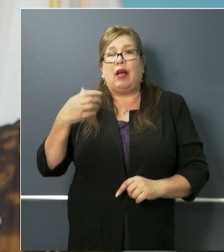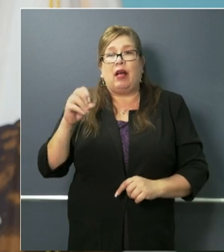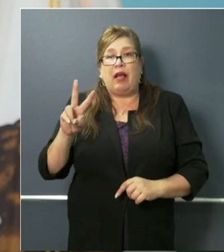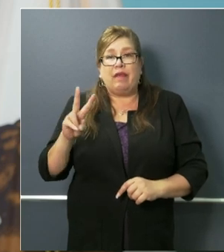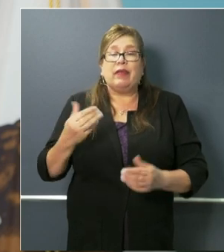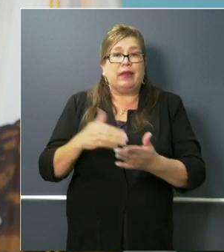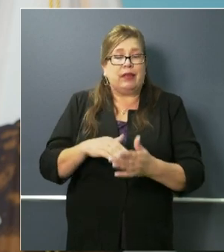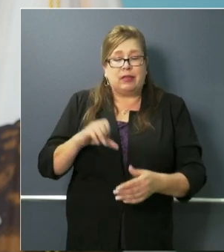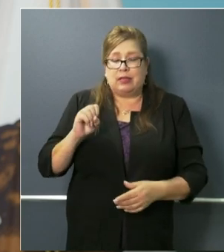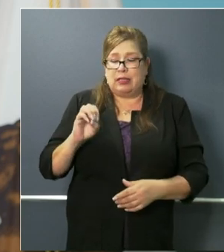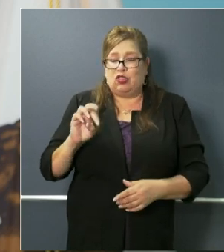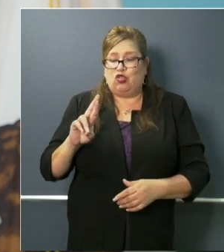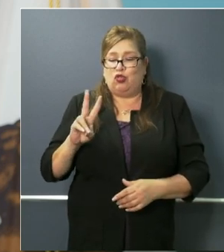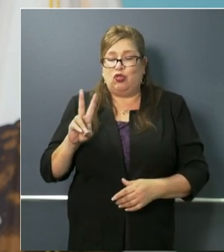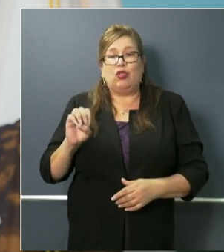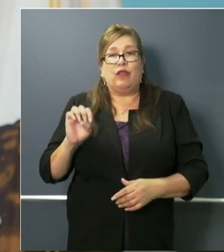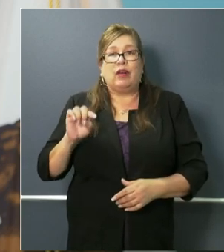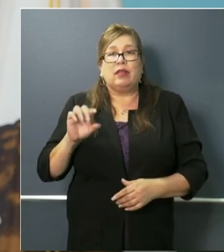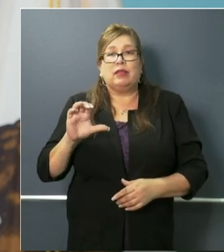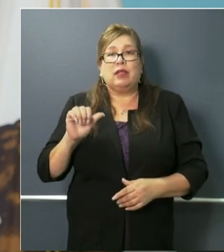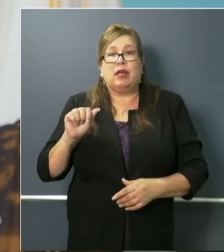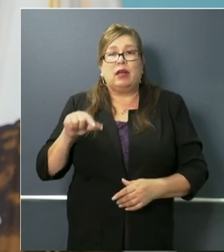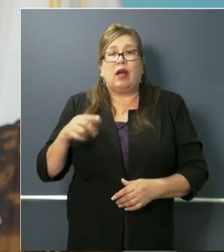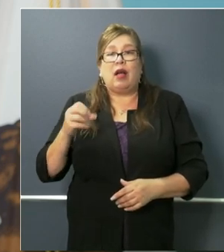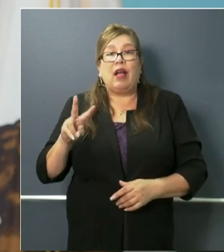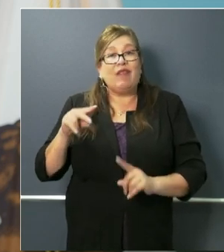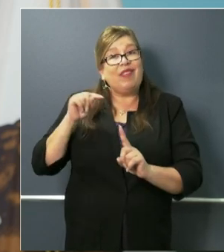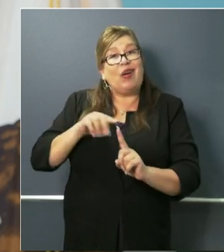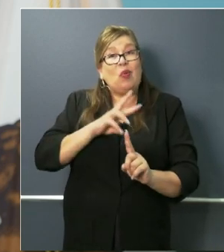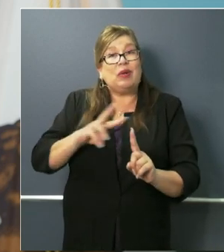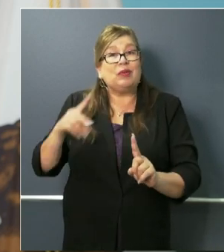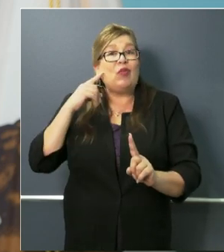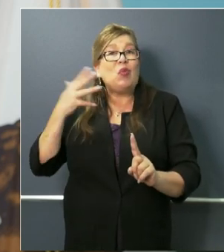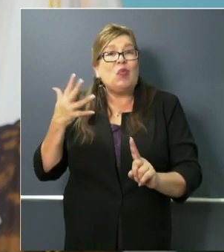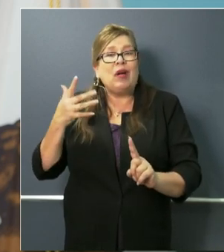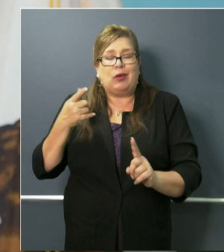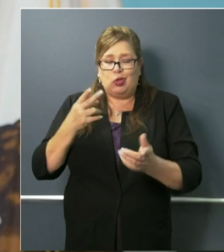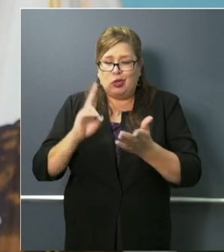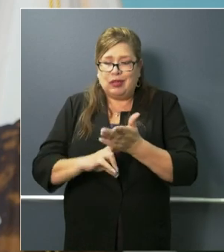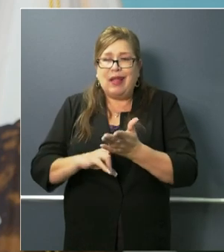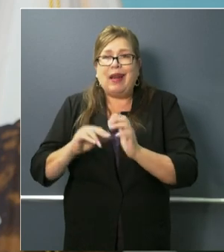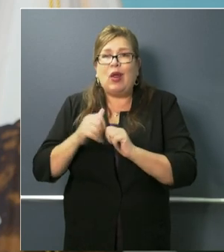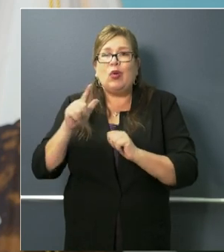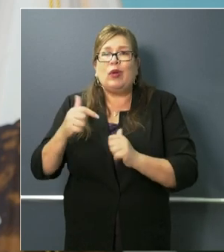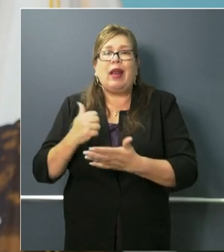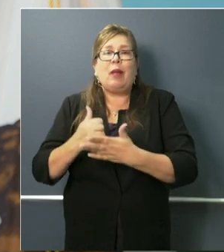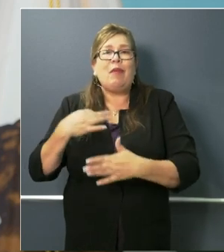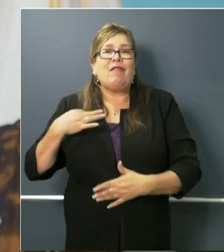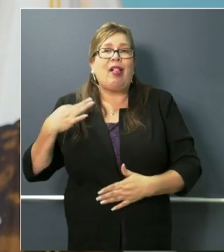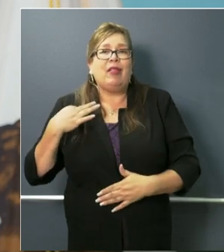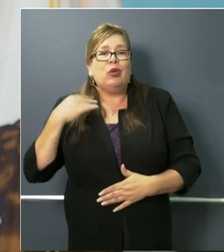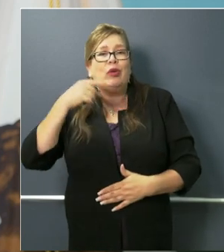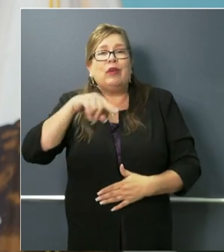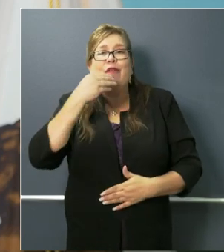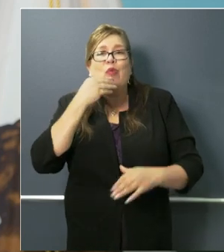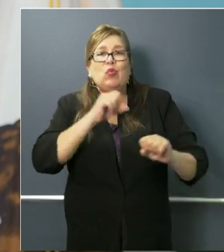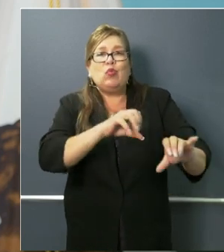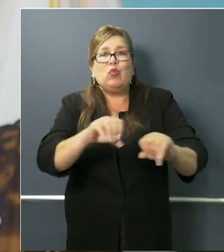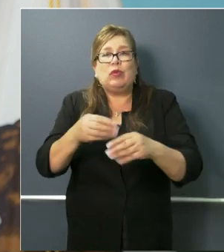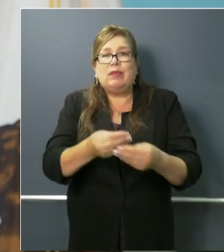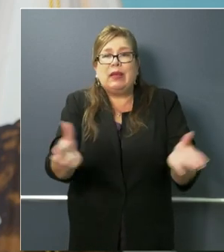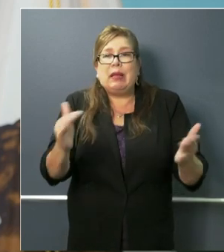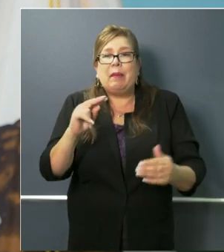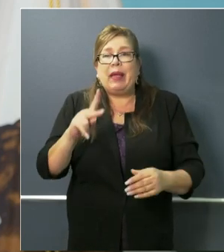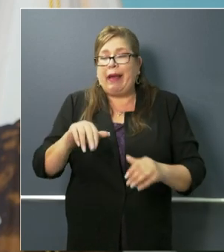serve.ca.gov website where people are signing up to help volunteer uh for food banks to help support